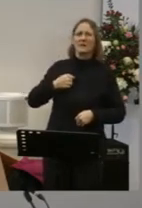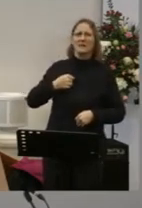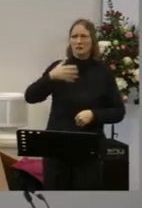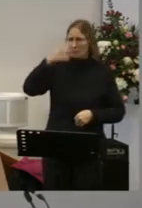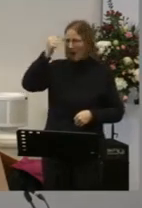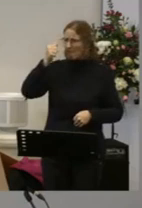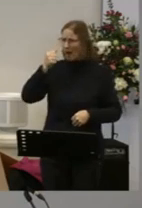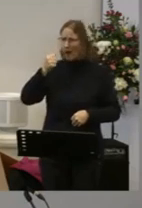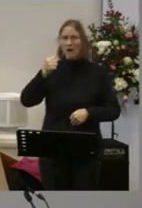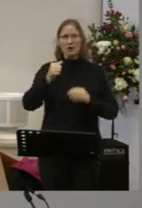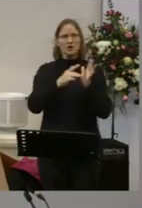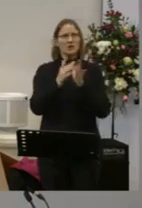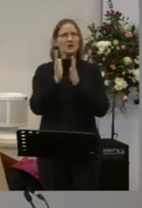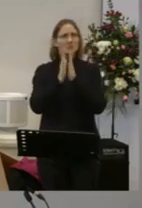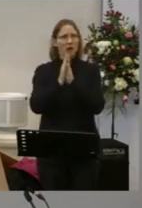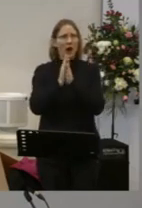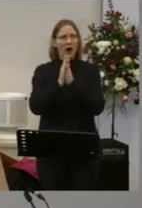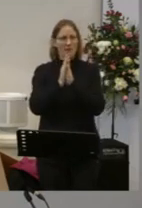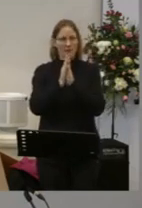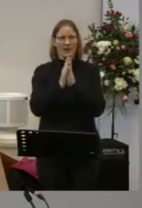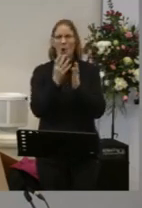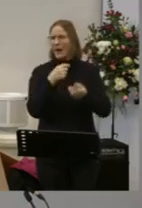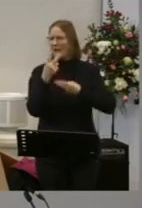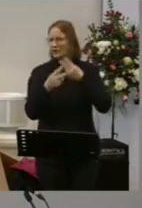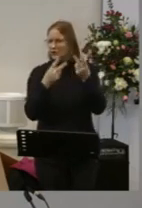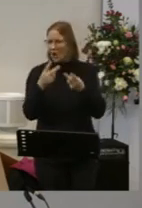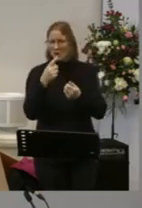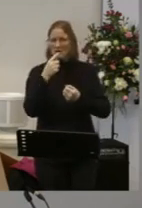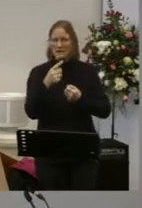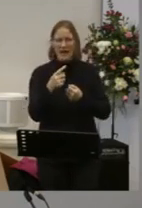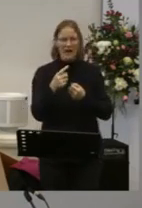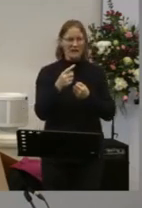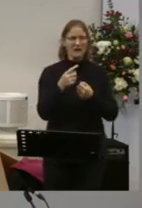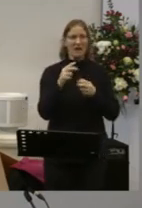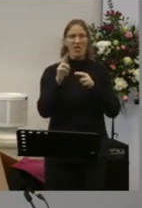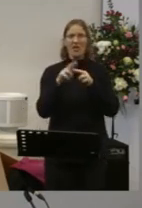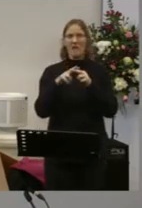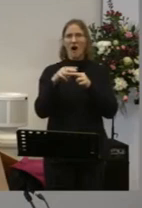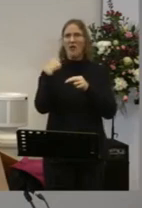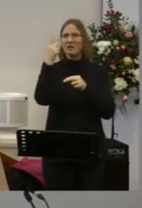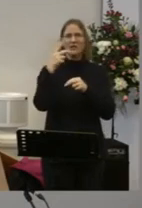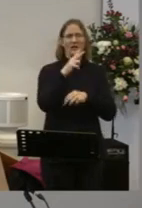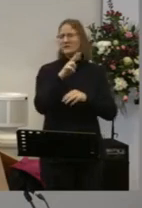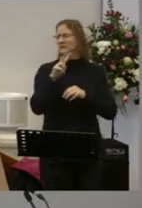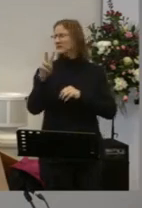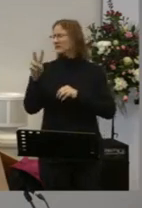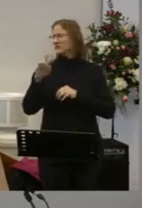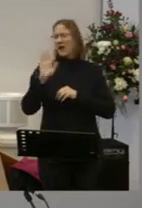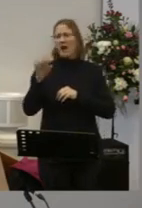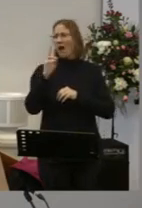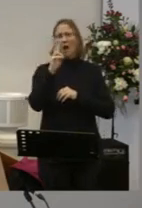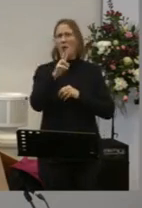The father turns his face away As that worship song says In that moment Jesus